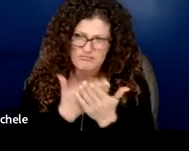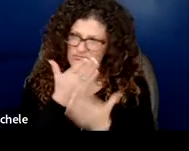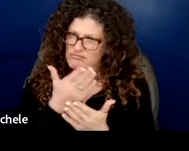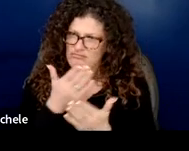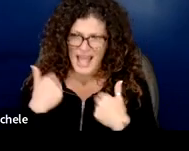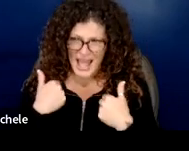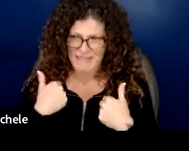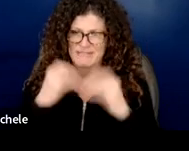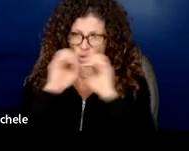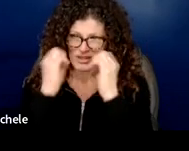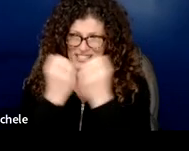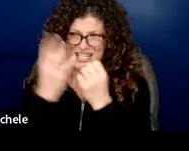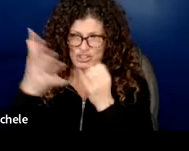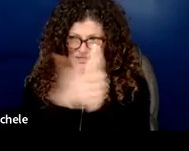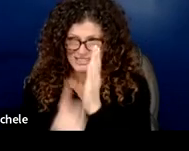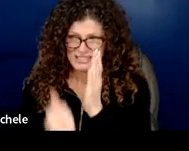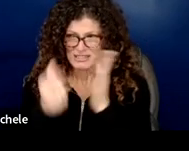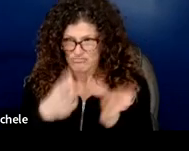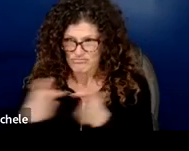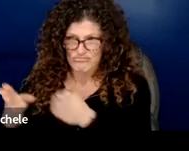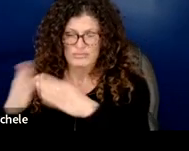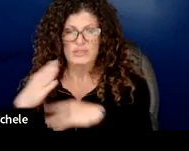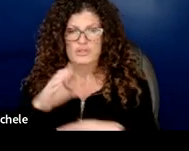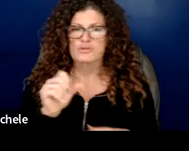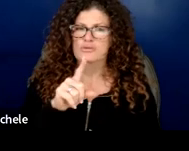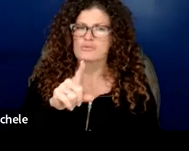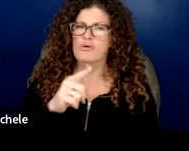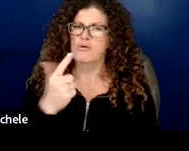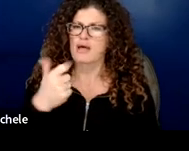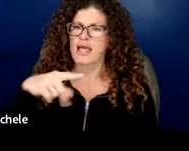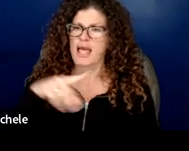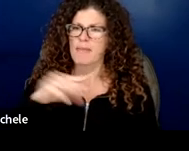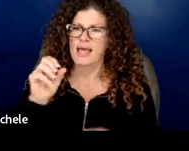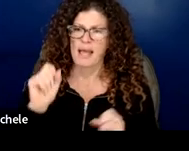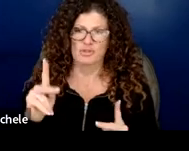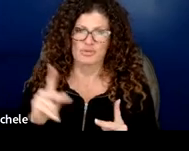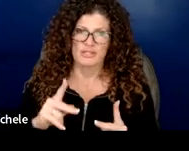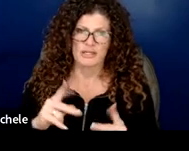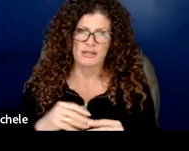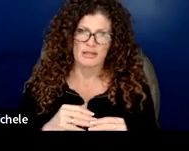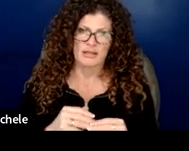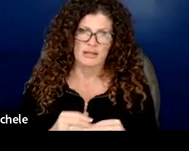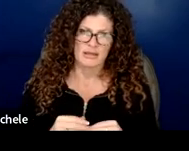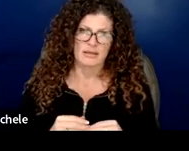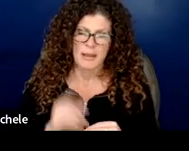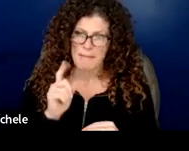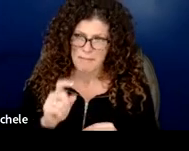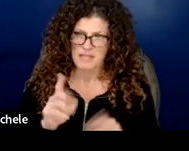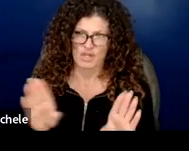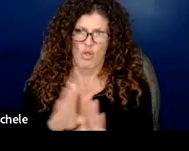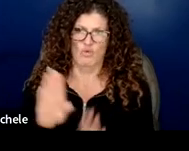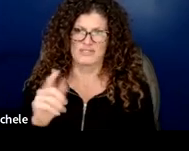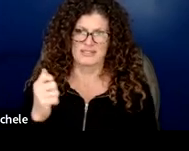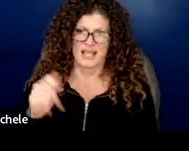would address what we need so underneath the gap and opportunity um the closing of the opportunity and achievement gap